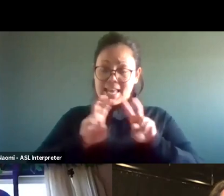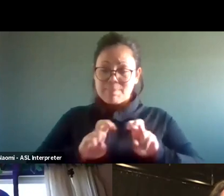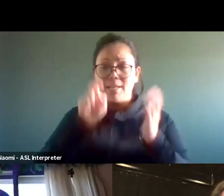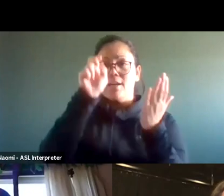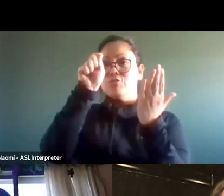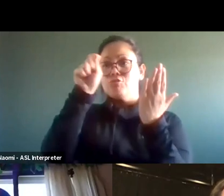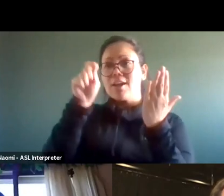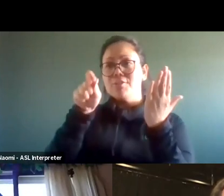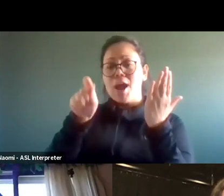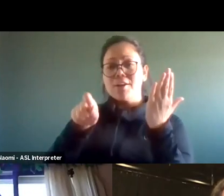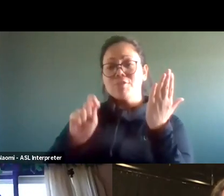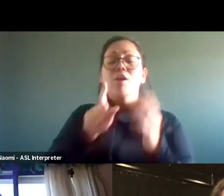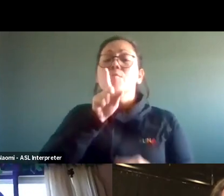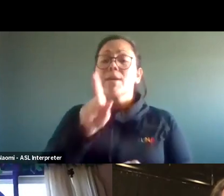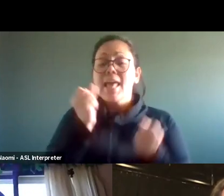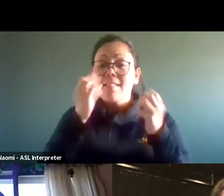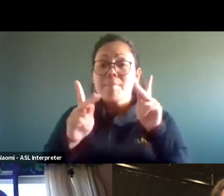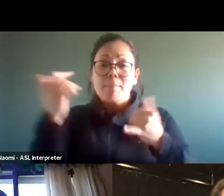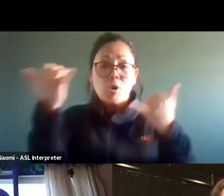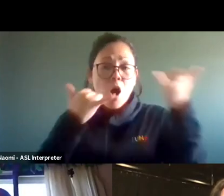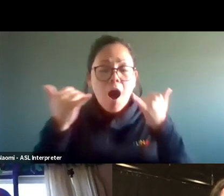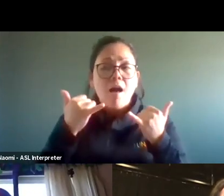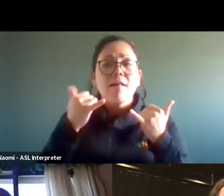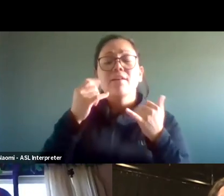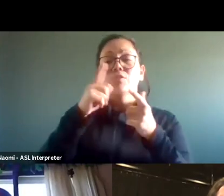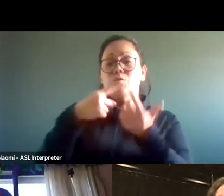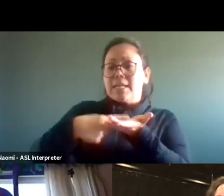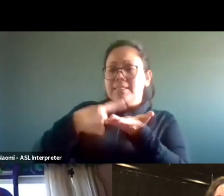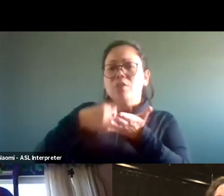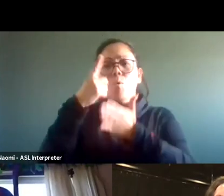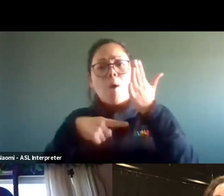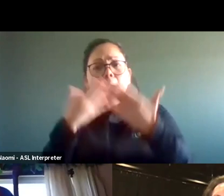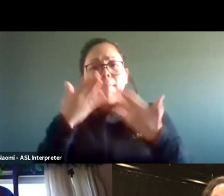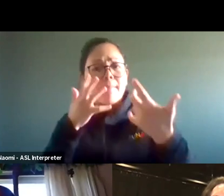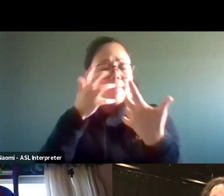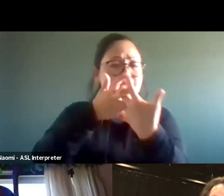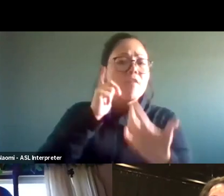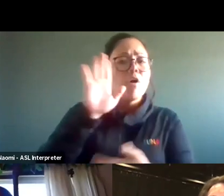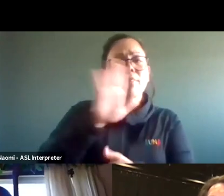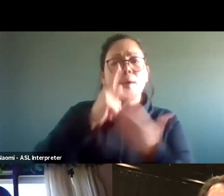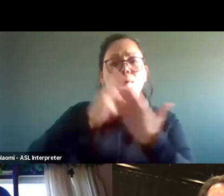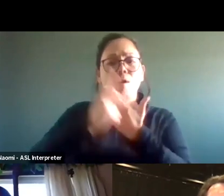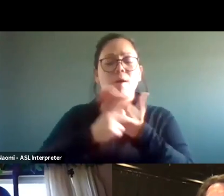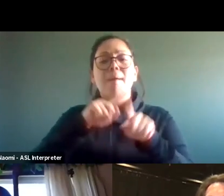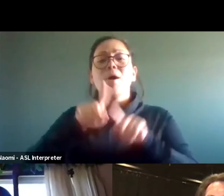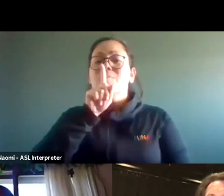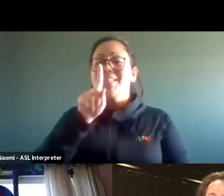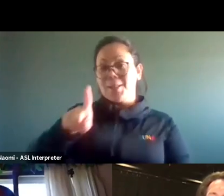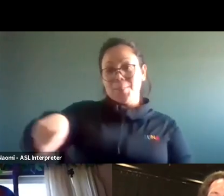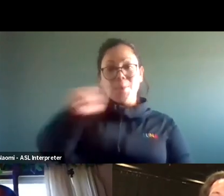people even call me and talk about what accommodations might be for their projects and programs. But those are usually all hypothetical